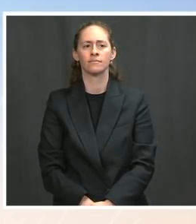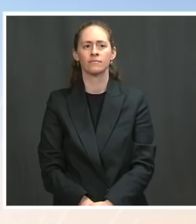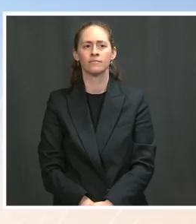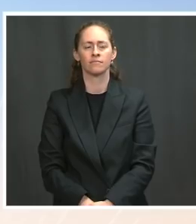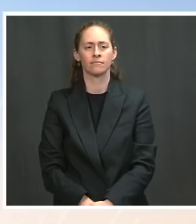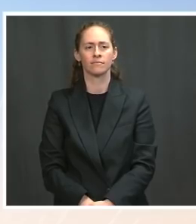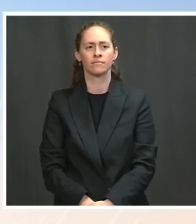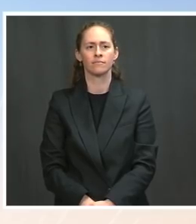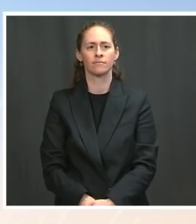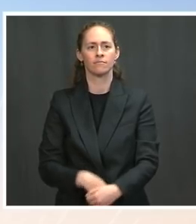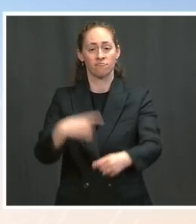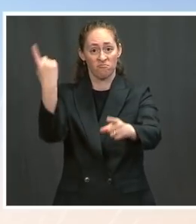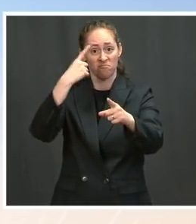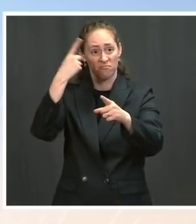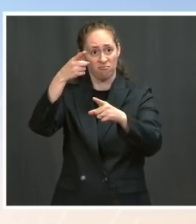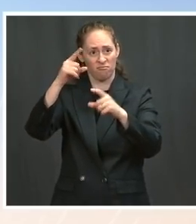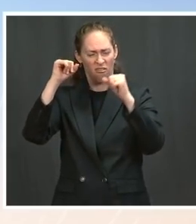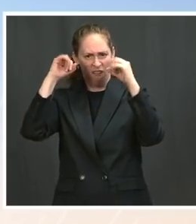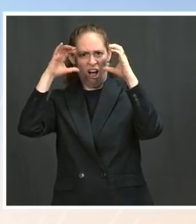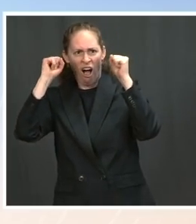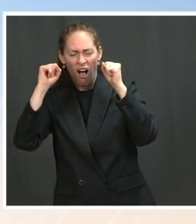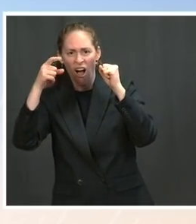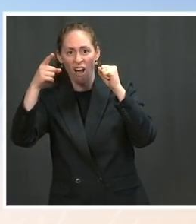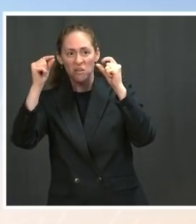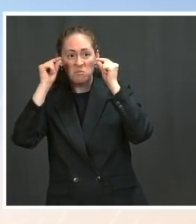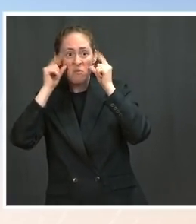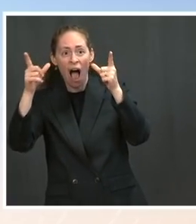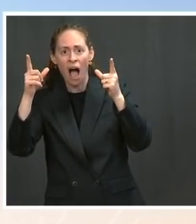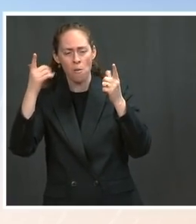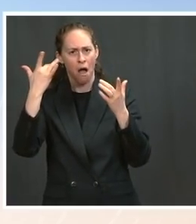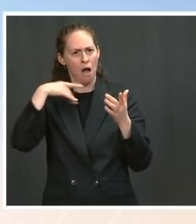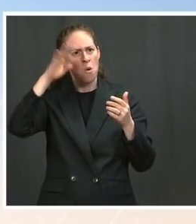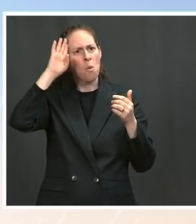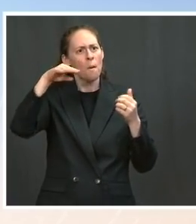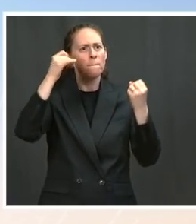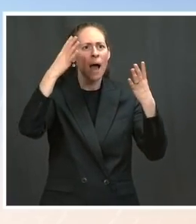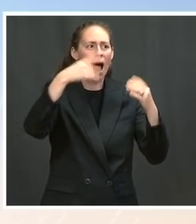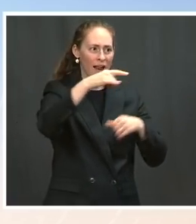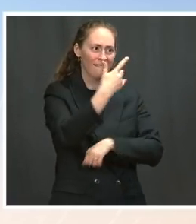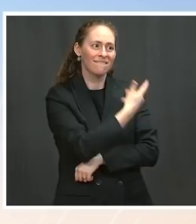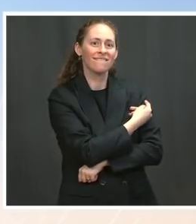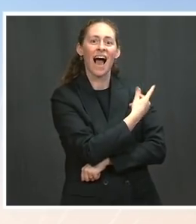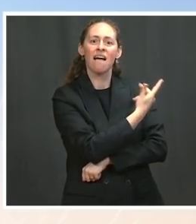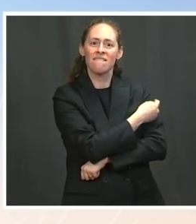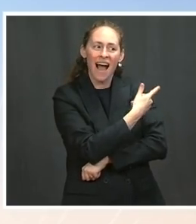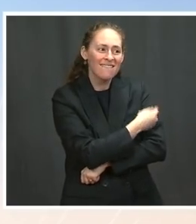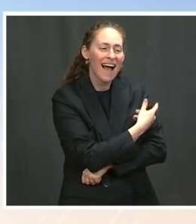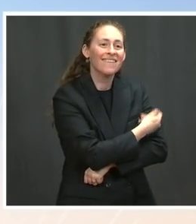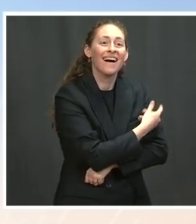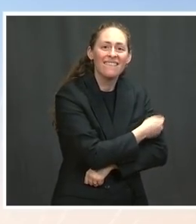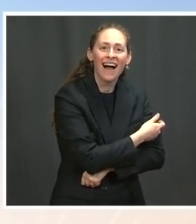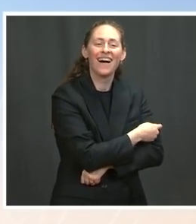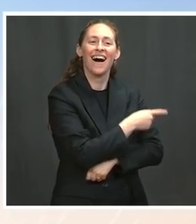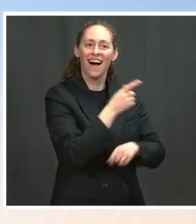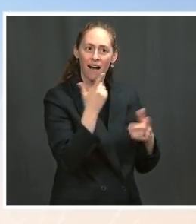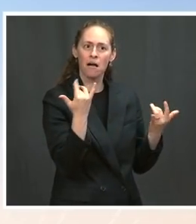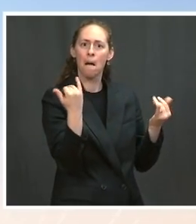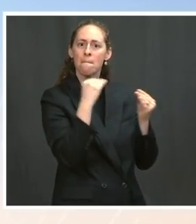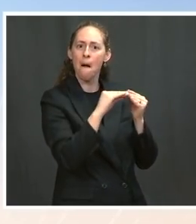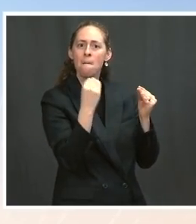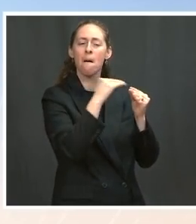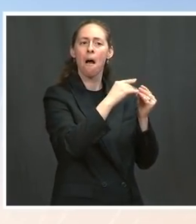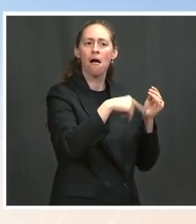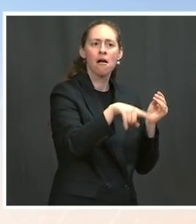demand, a desire to get back. We've seen vaccinations rise. And we know that some of the funding in relief packages targeting